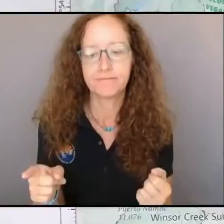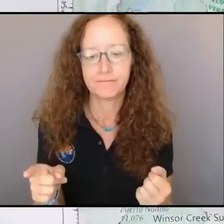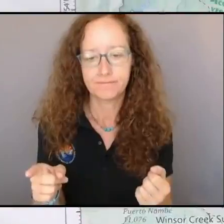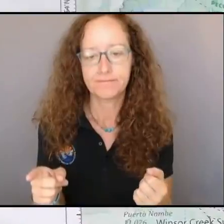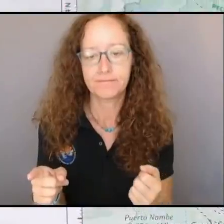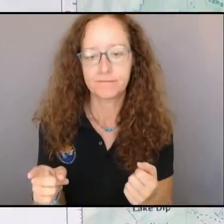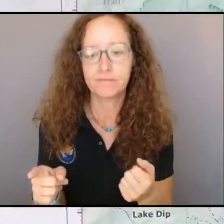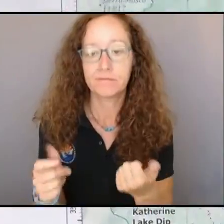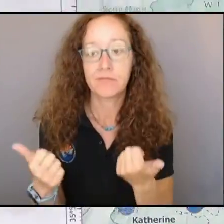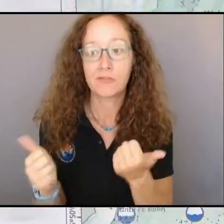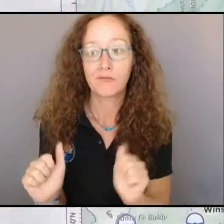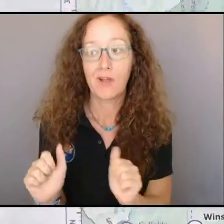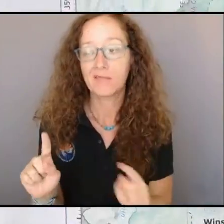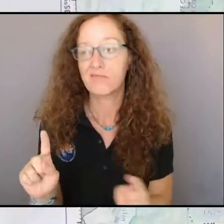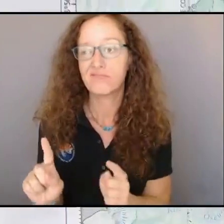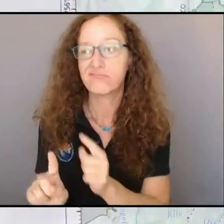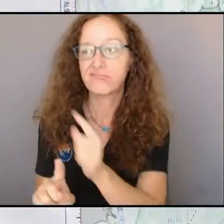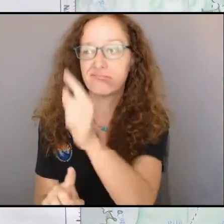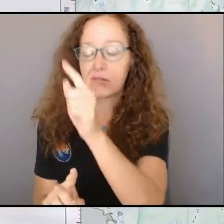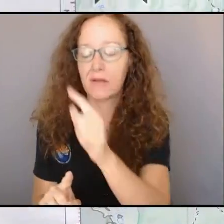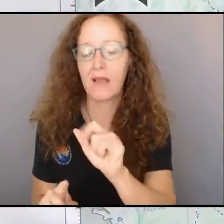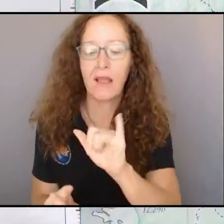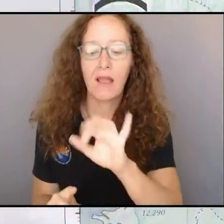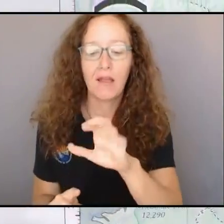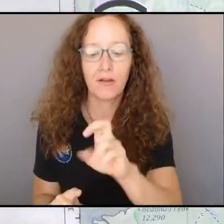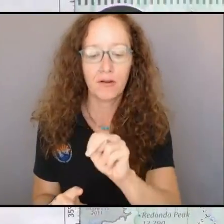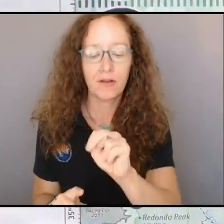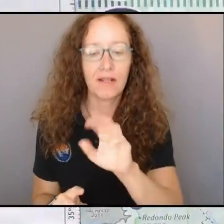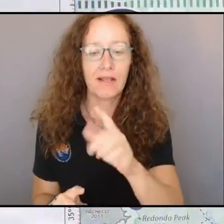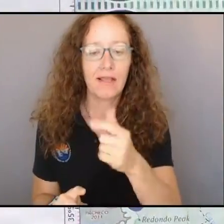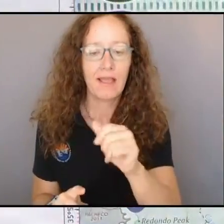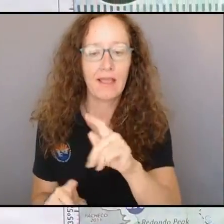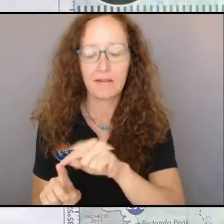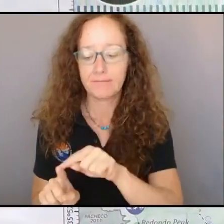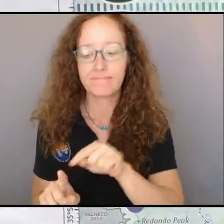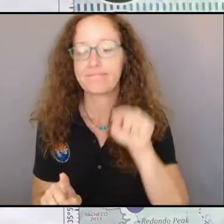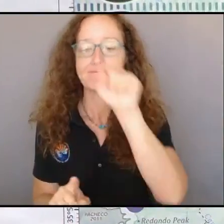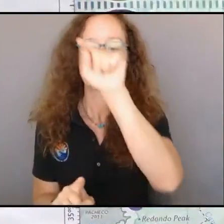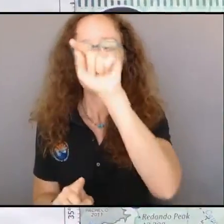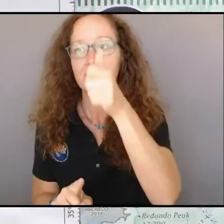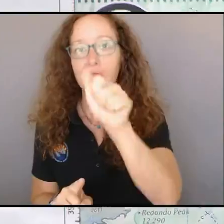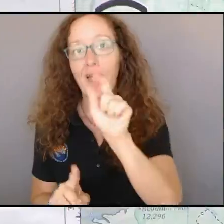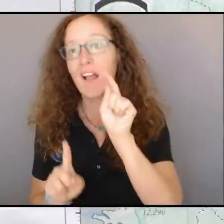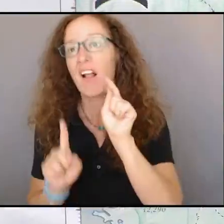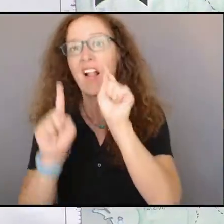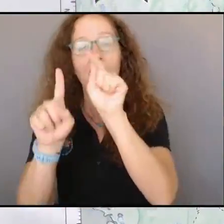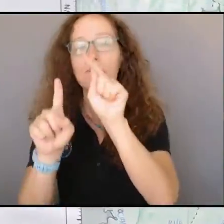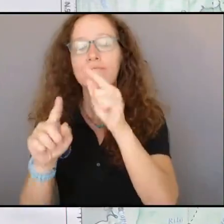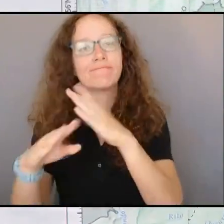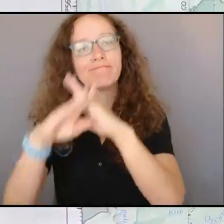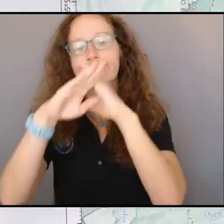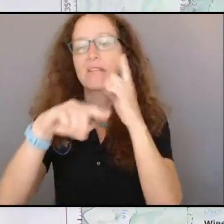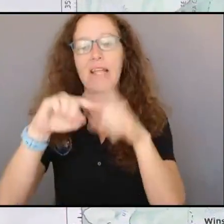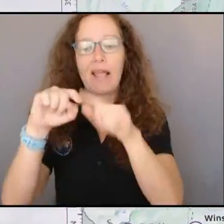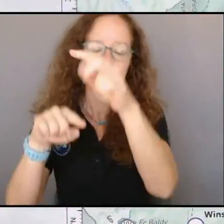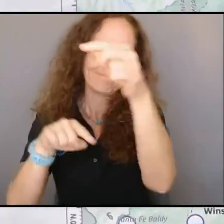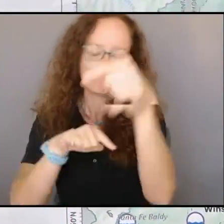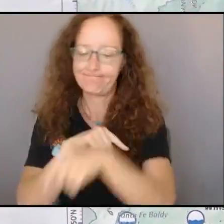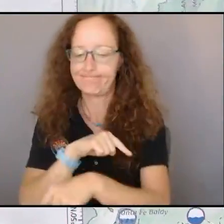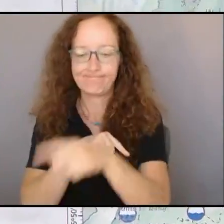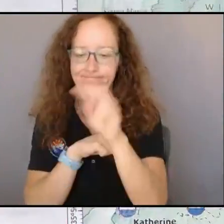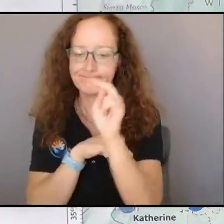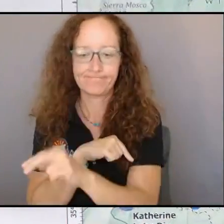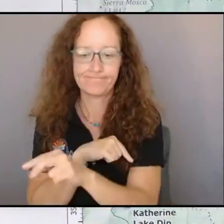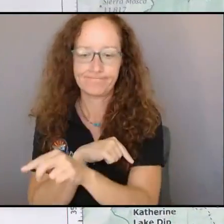up above the iron gate area but weren't able to so they pulled down and then re-engaged here at the